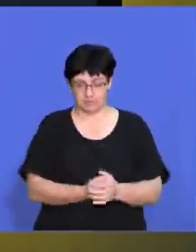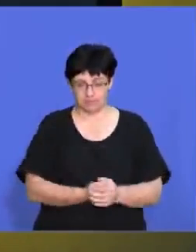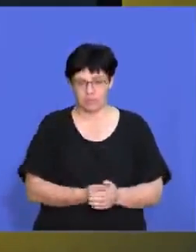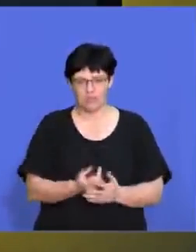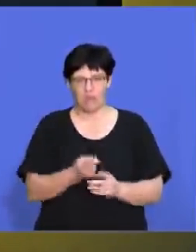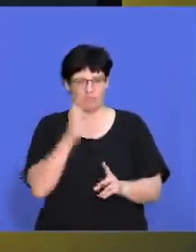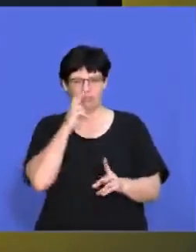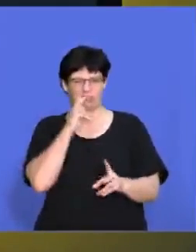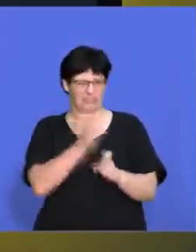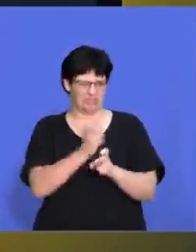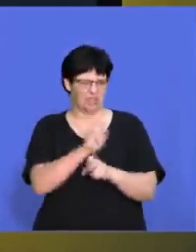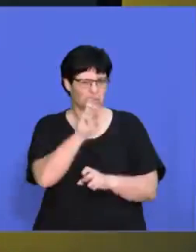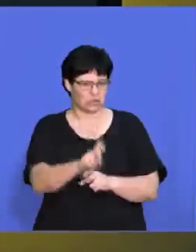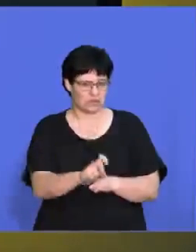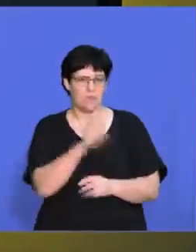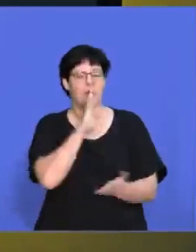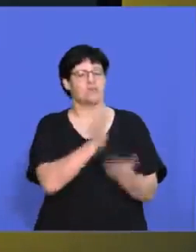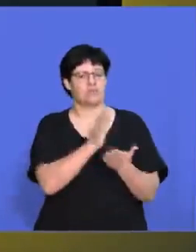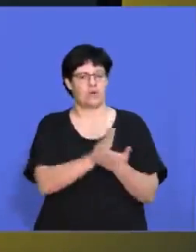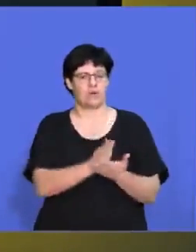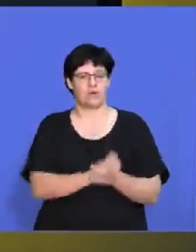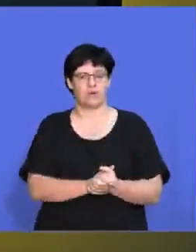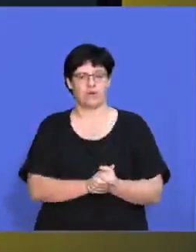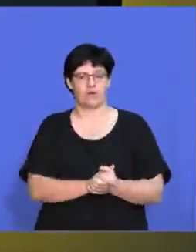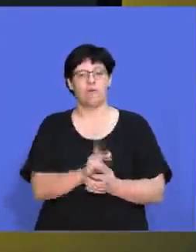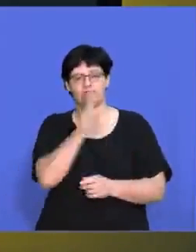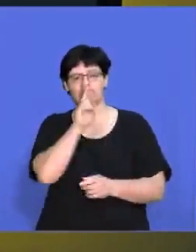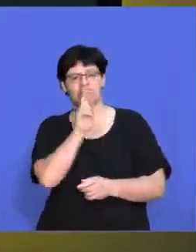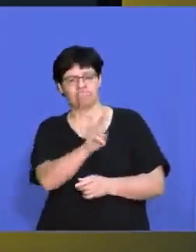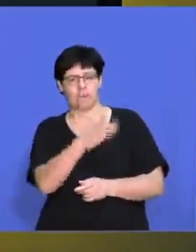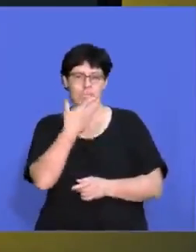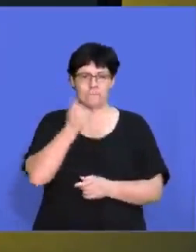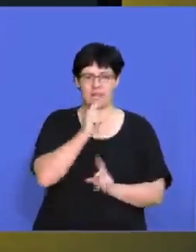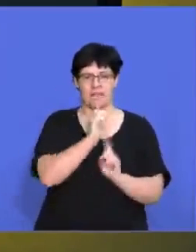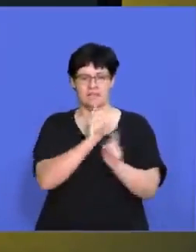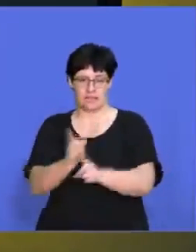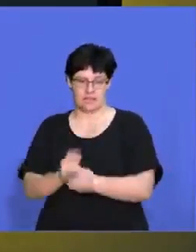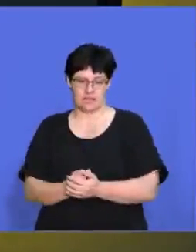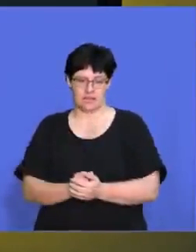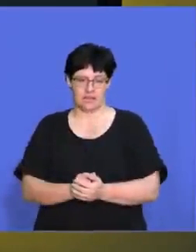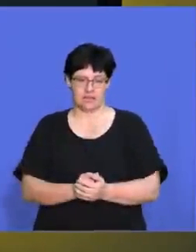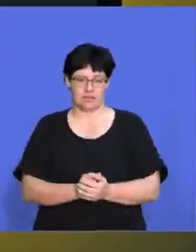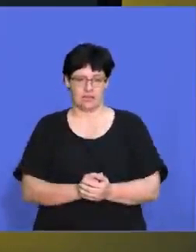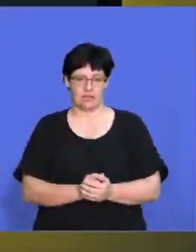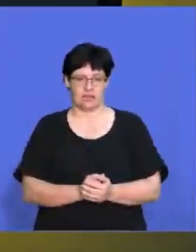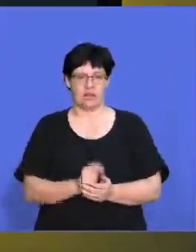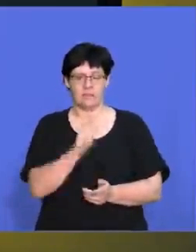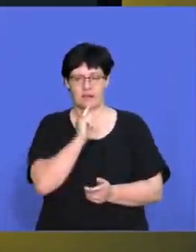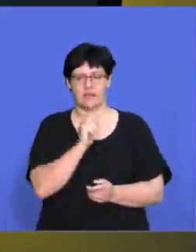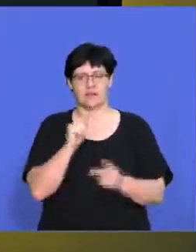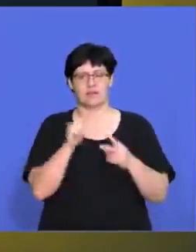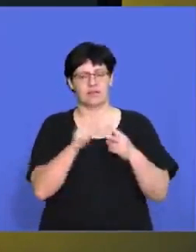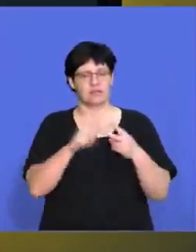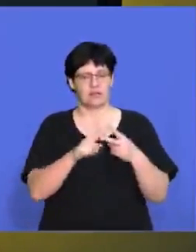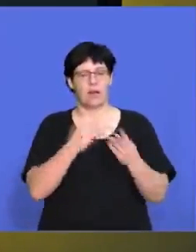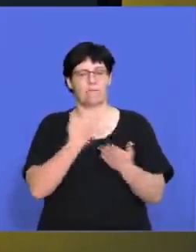goods. So it's a little bit of a tricky question. Let's make sure that, um, you, you look for the best possible answer. Well, and yeah,